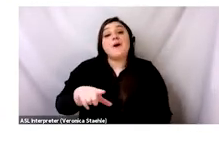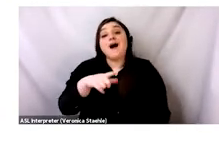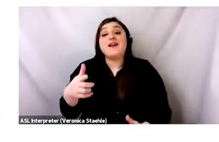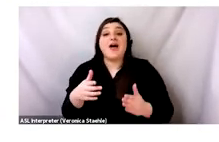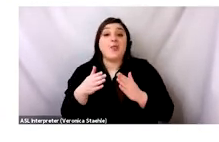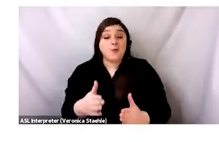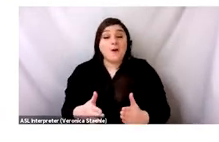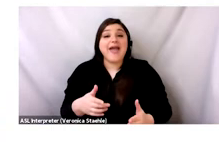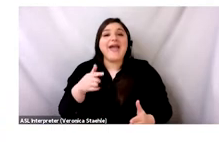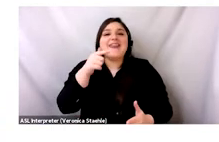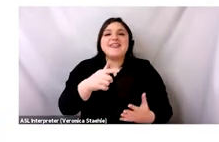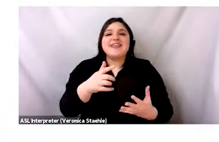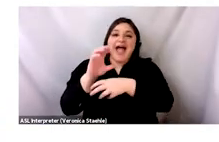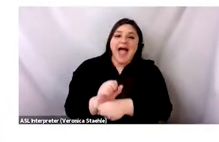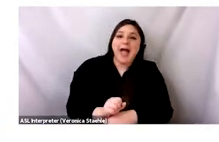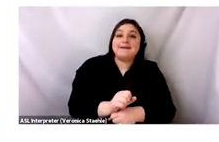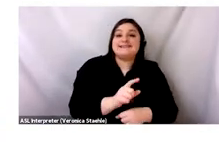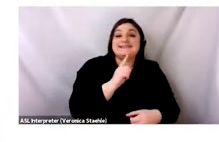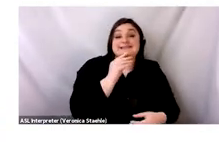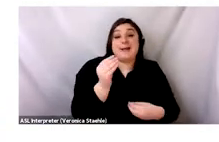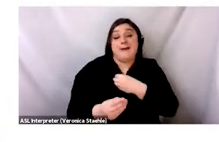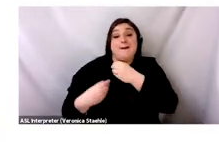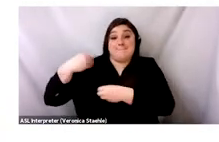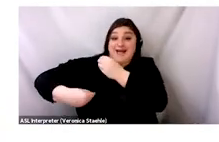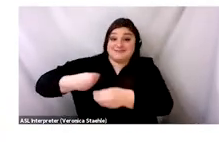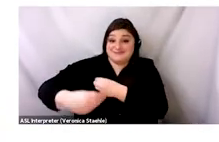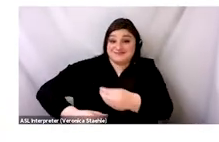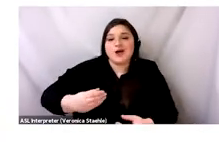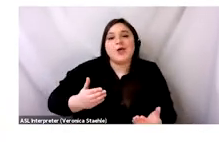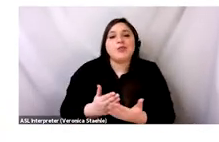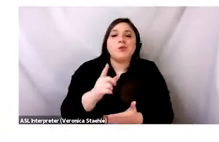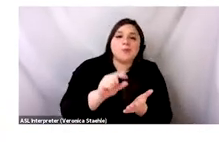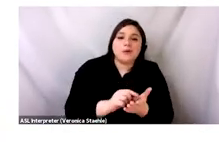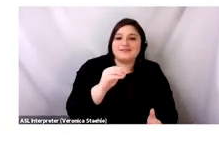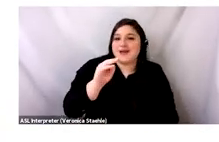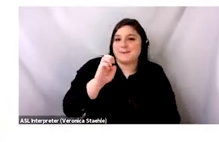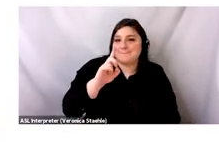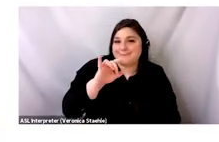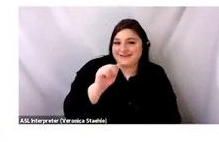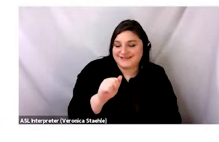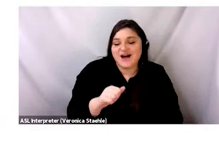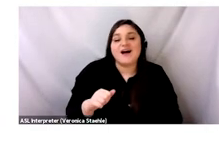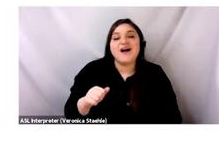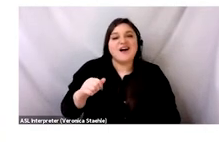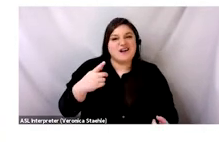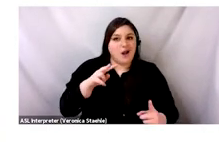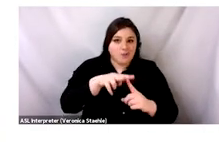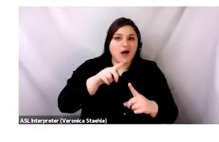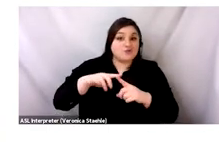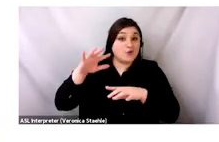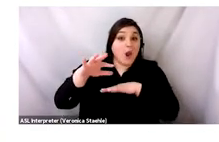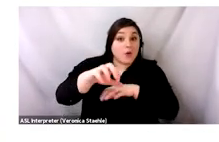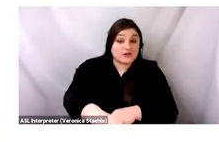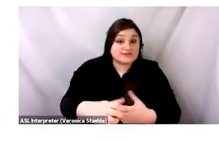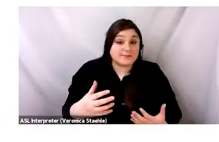is that these things have been handed down is through print and through media and through concept parties. know, back in the day, again,